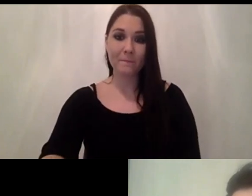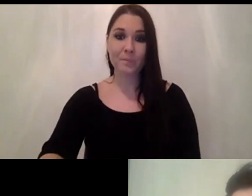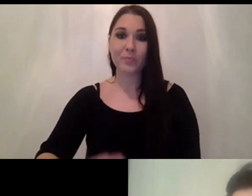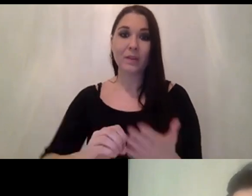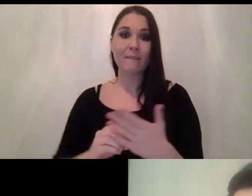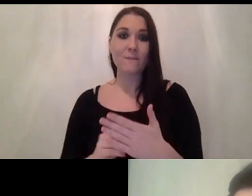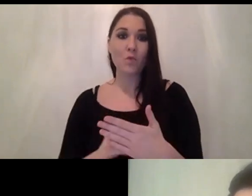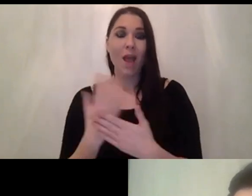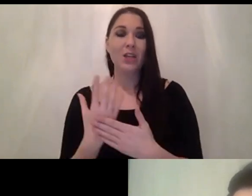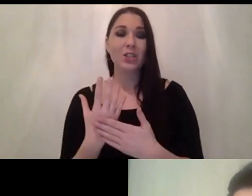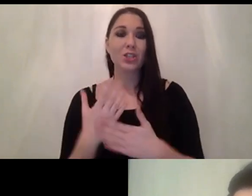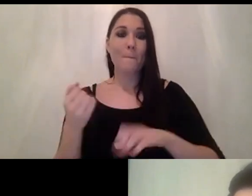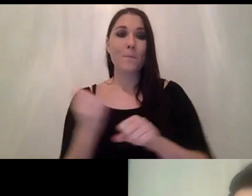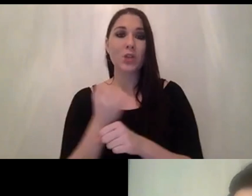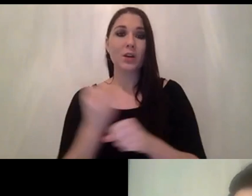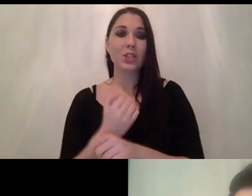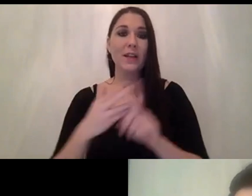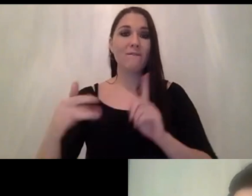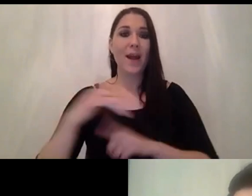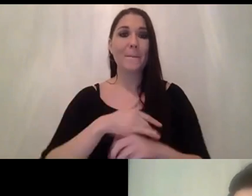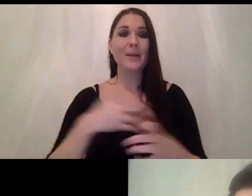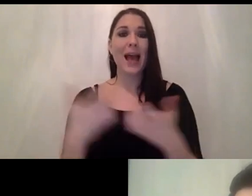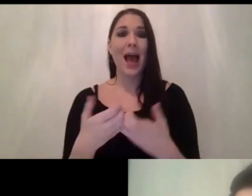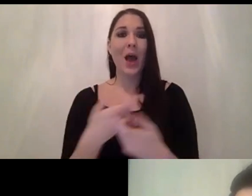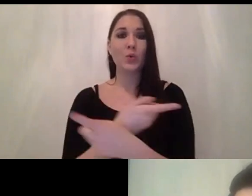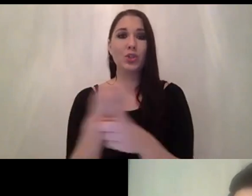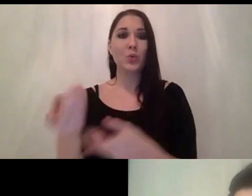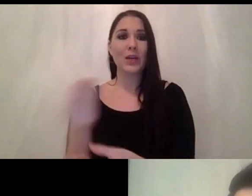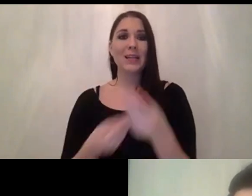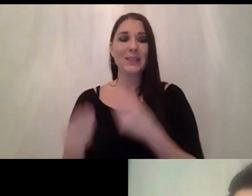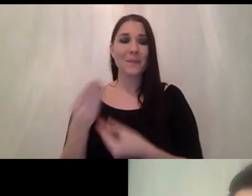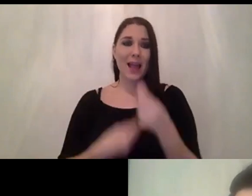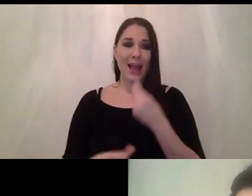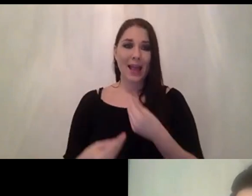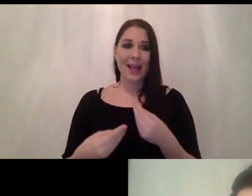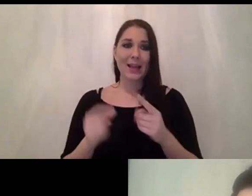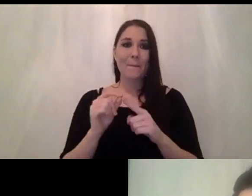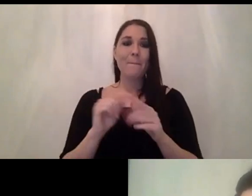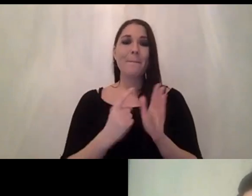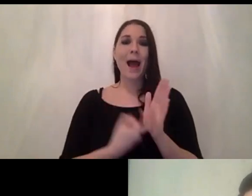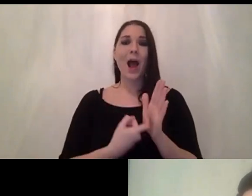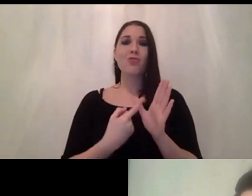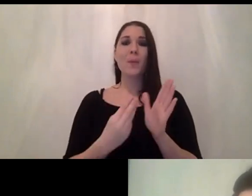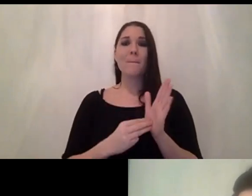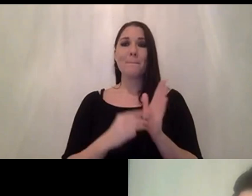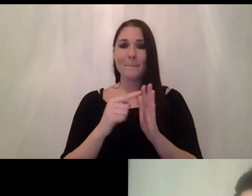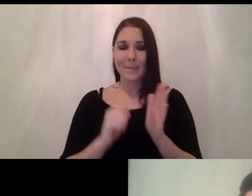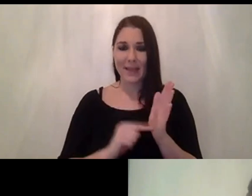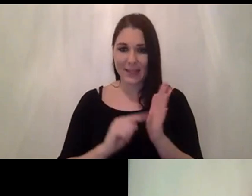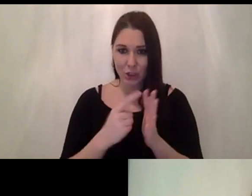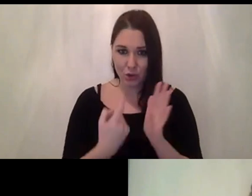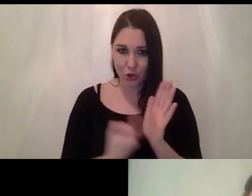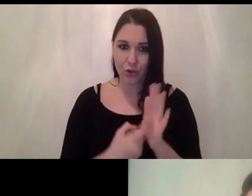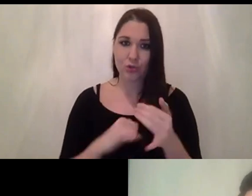how do you how do you explain the parameters for camera selection if you're going into a fresh production environment uh